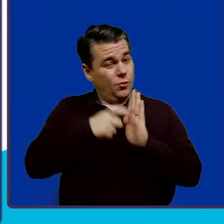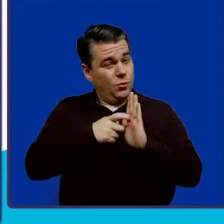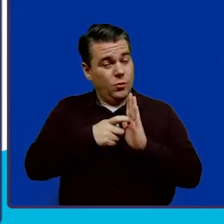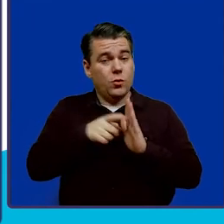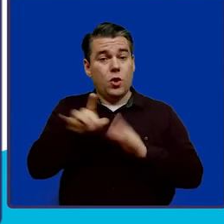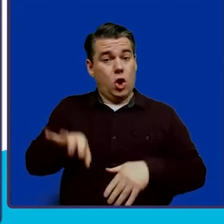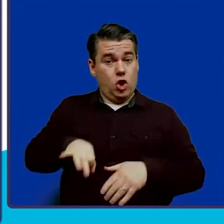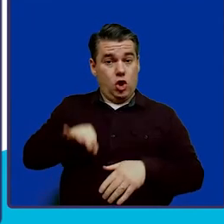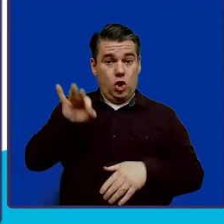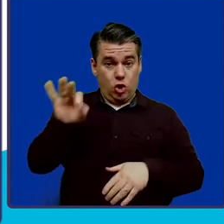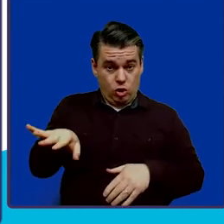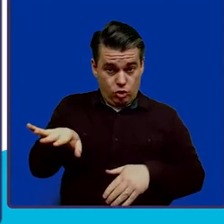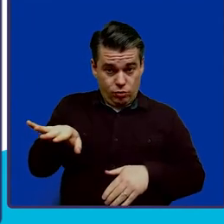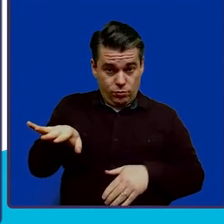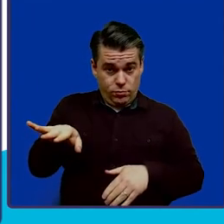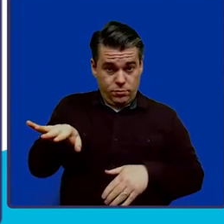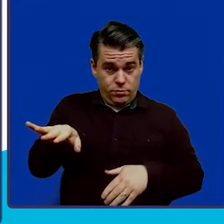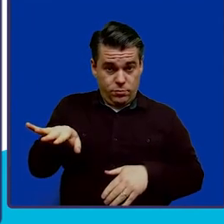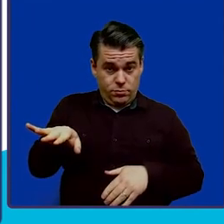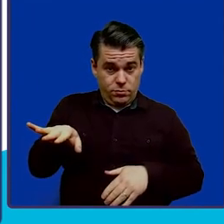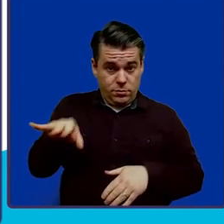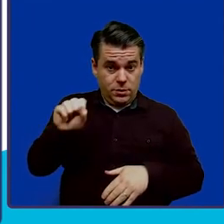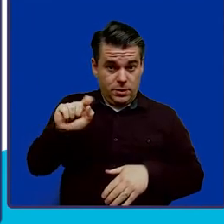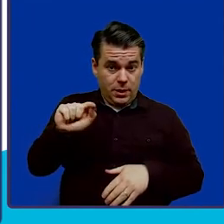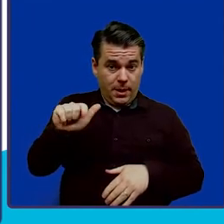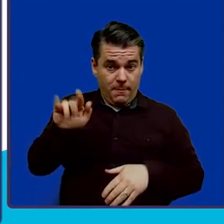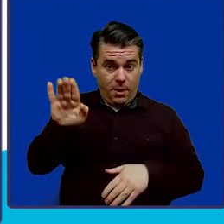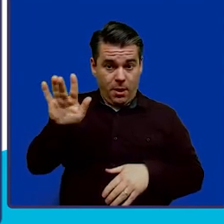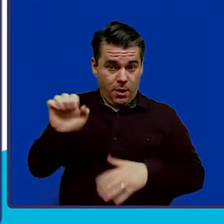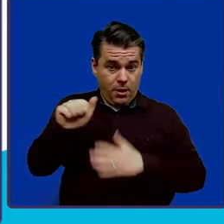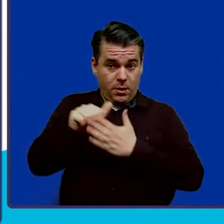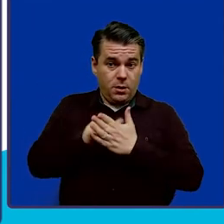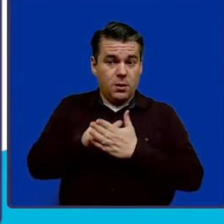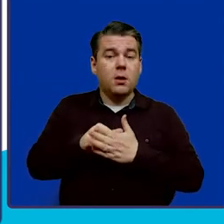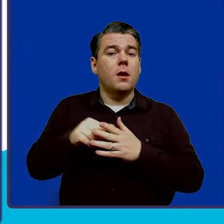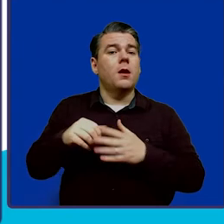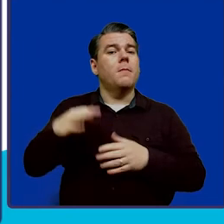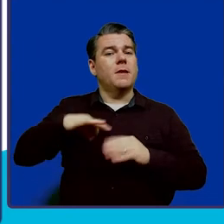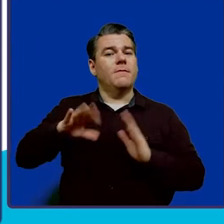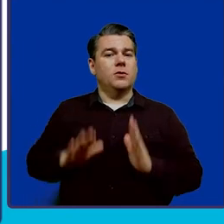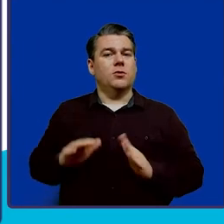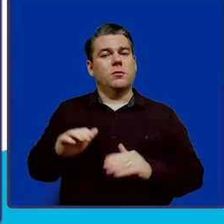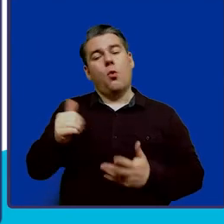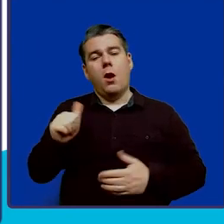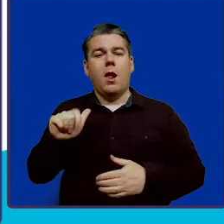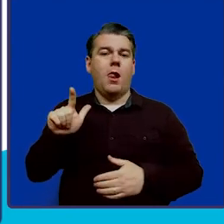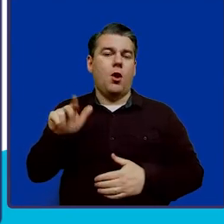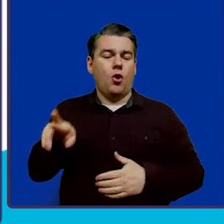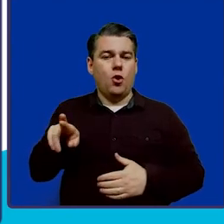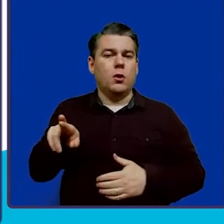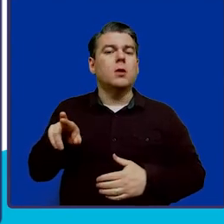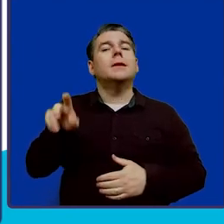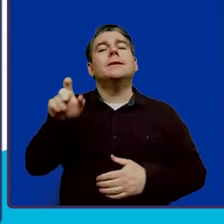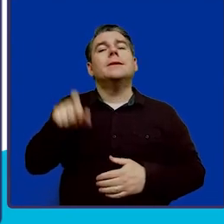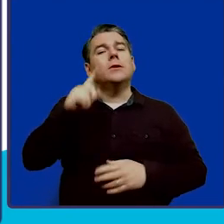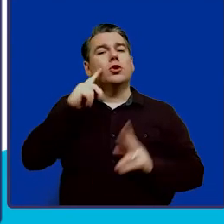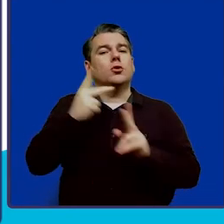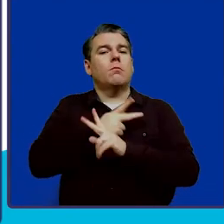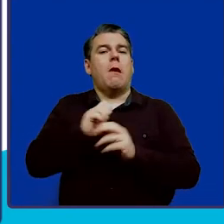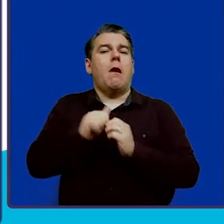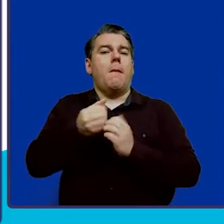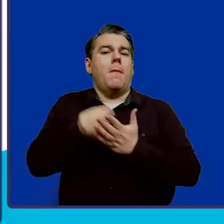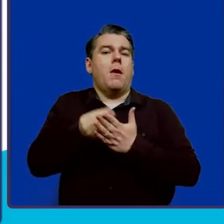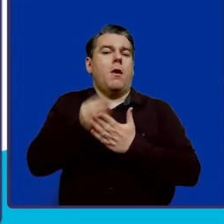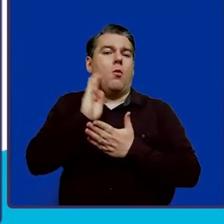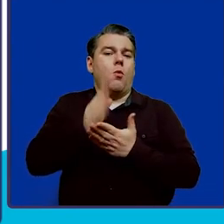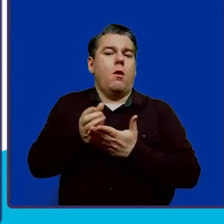a contribution is made into a Stable account, the beneficiary or the ALR, they will need to determine how those monies